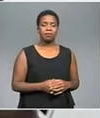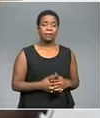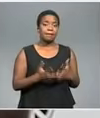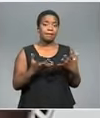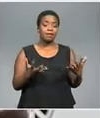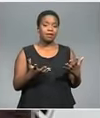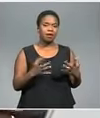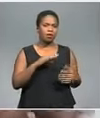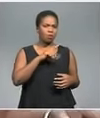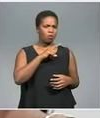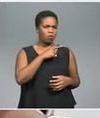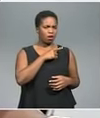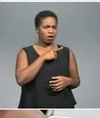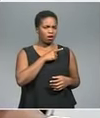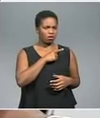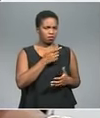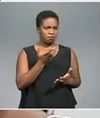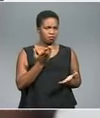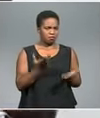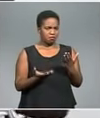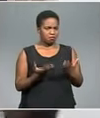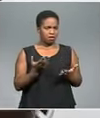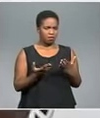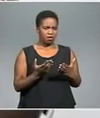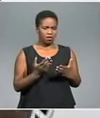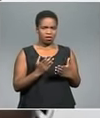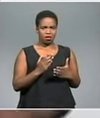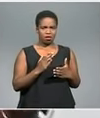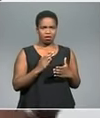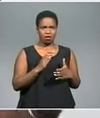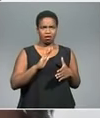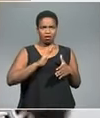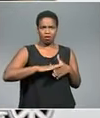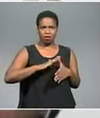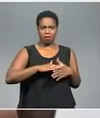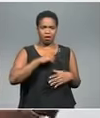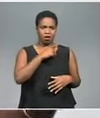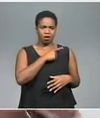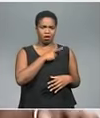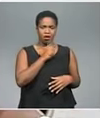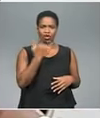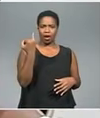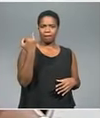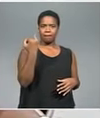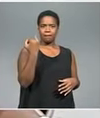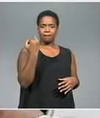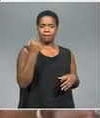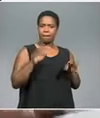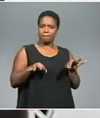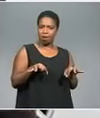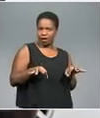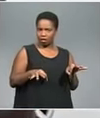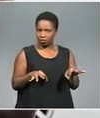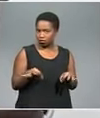of a social status that actually raises an uproar that she's a model? And